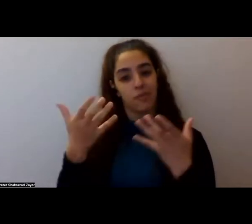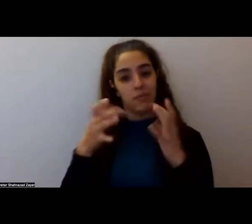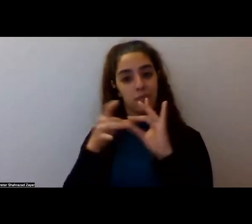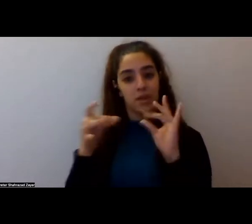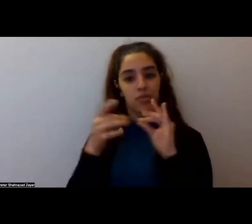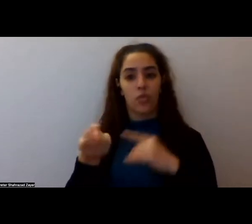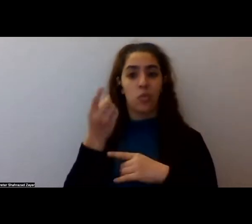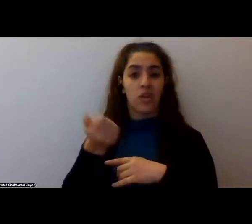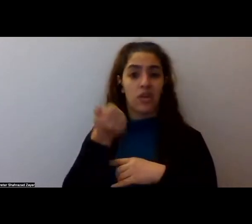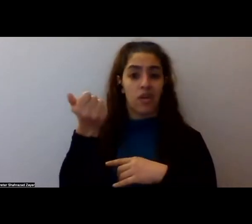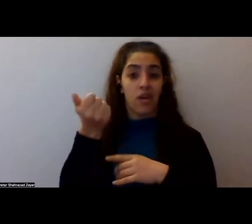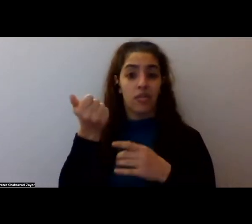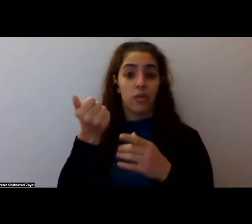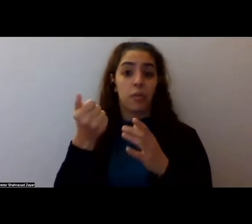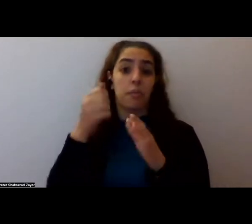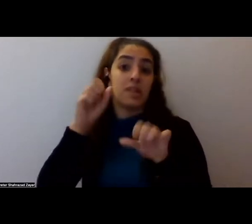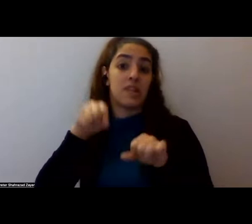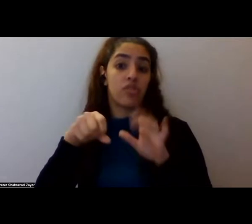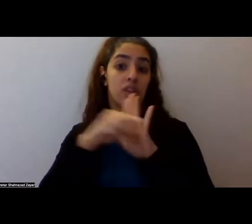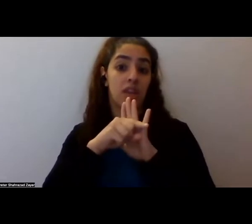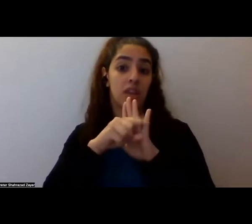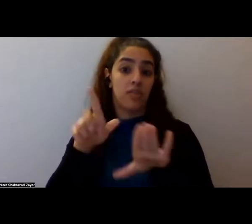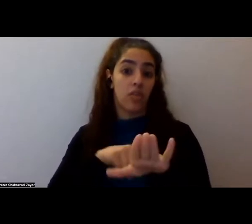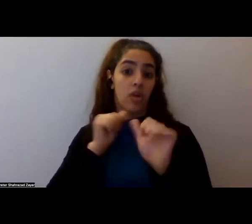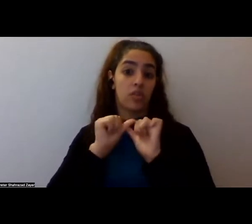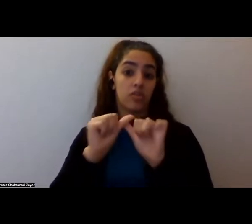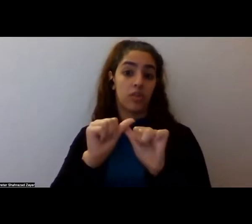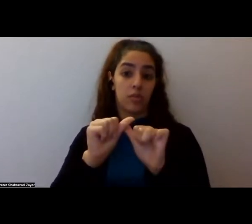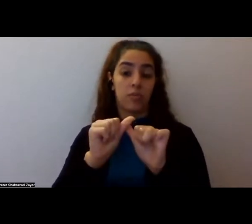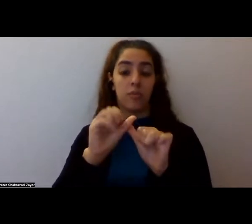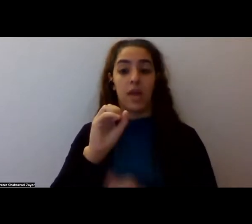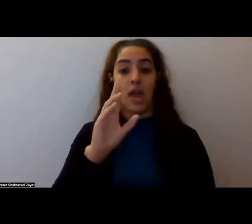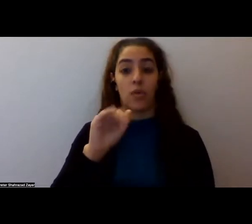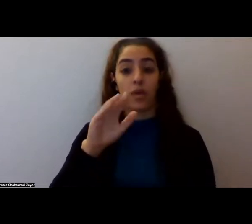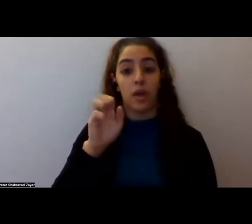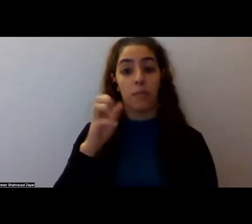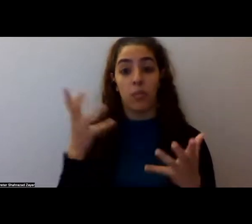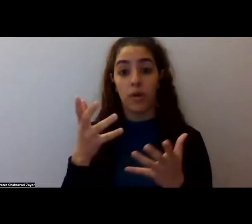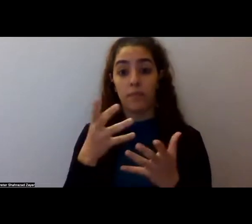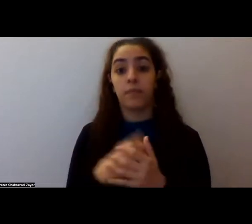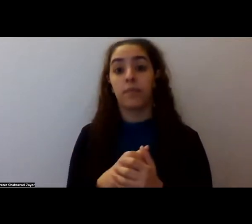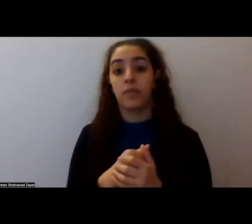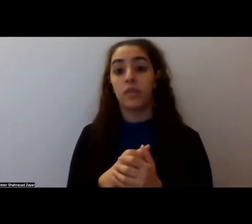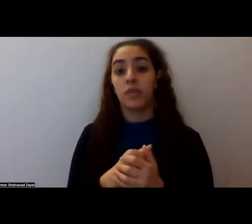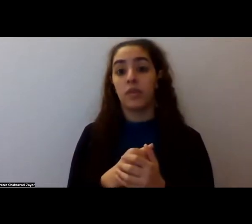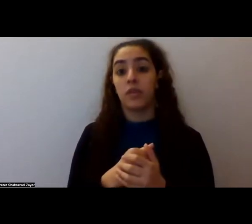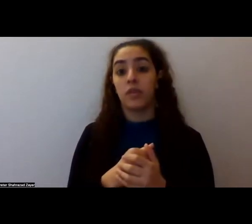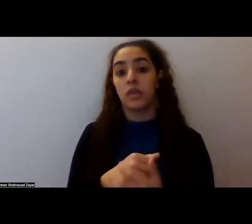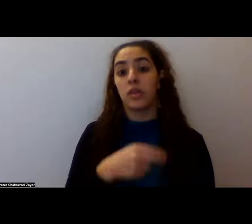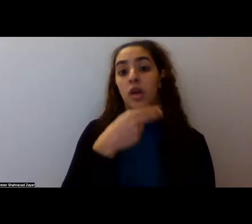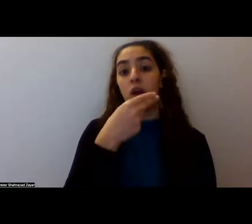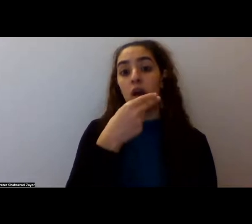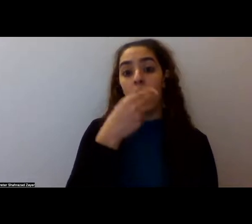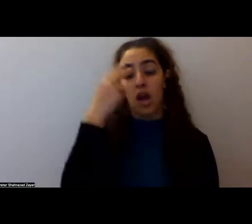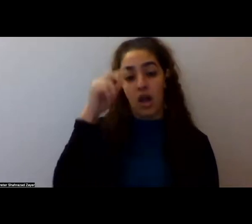potential, a negative long-term outcome. Um, I couldn't remember what it stood for is called hallucinogen, uh, persisting perception disorder,